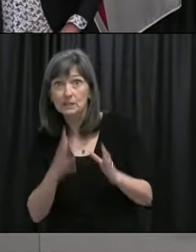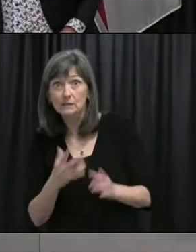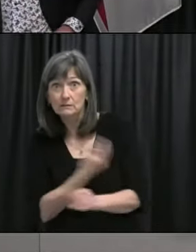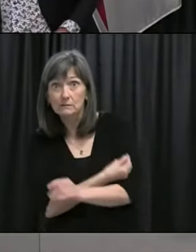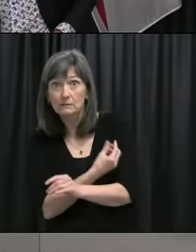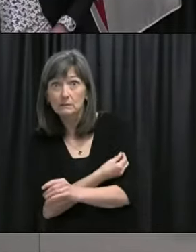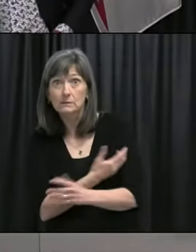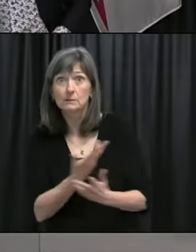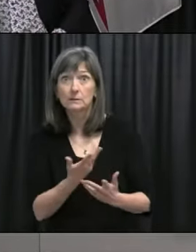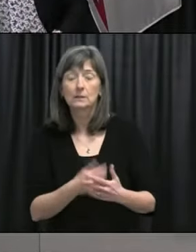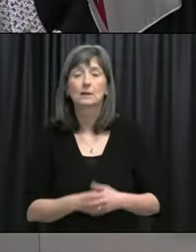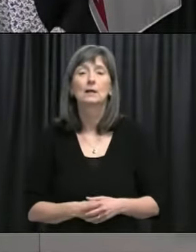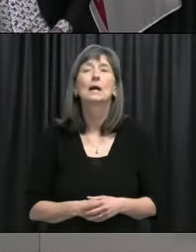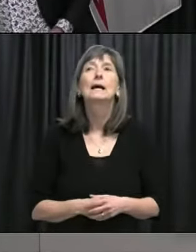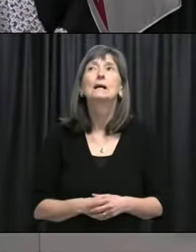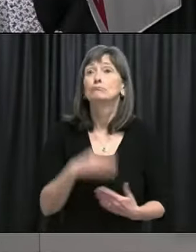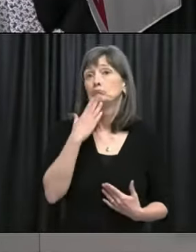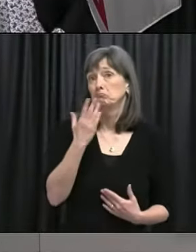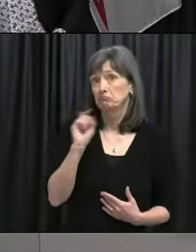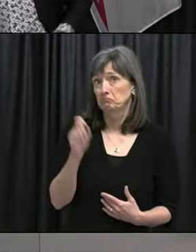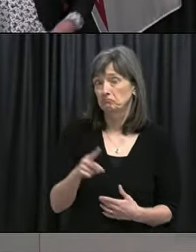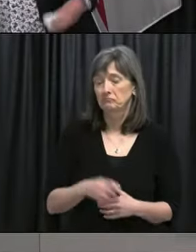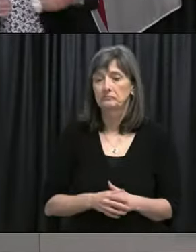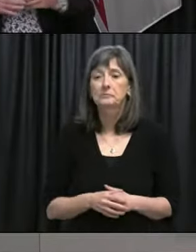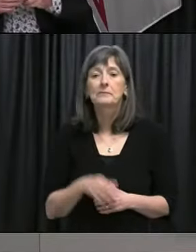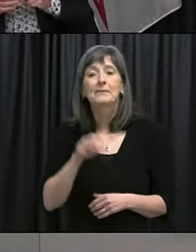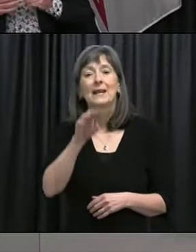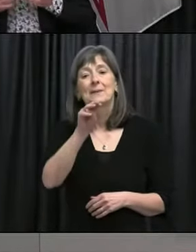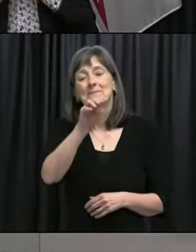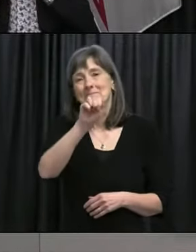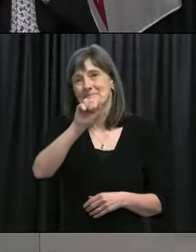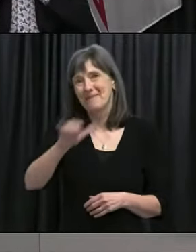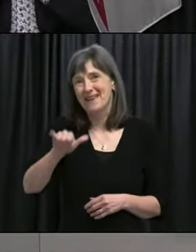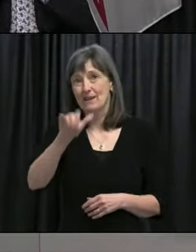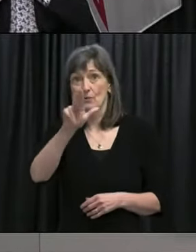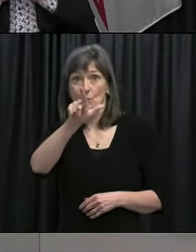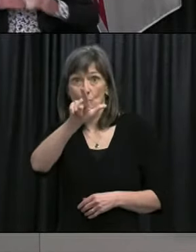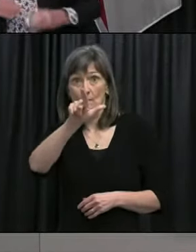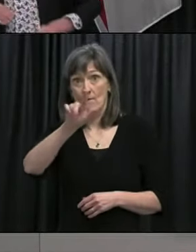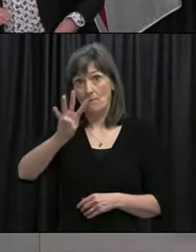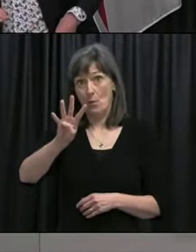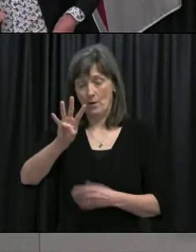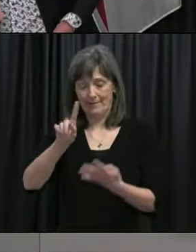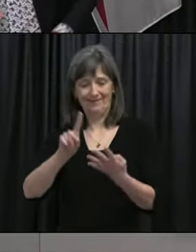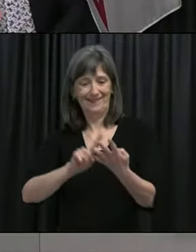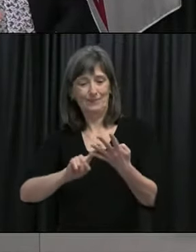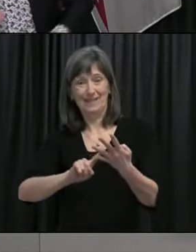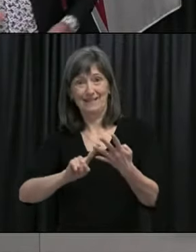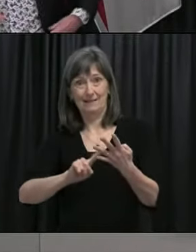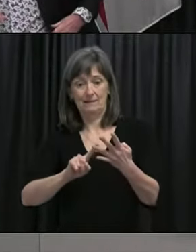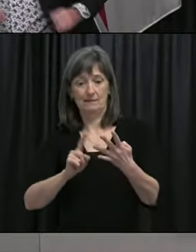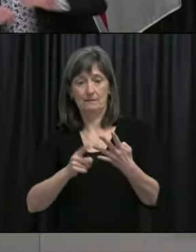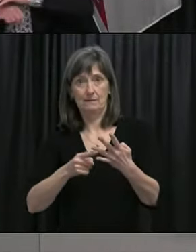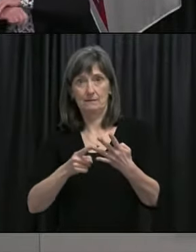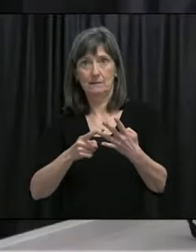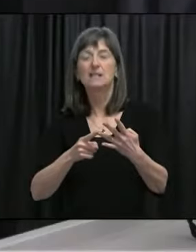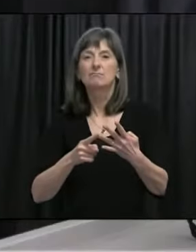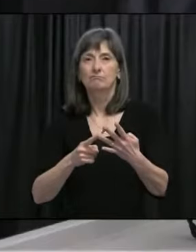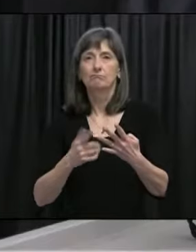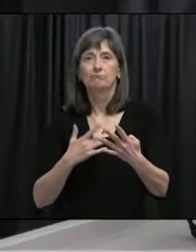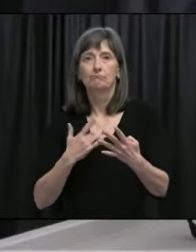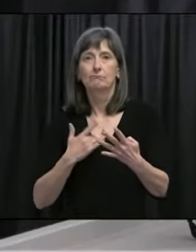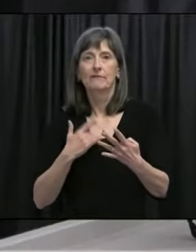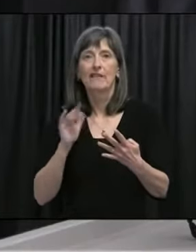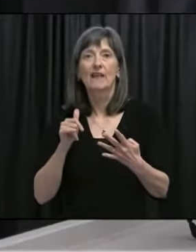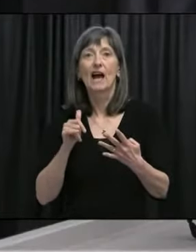Yes, no, that's a really good question. May 24th week, excuse me, is likely the week we would do